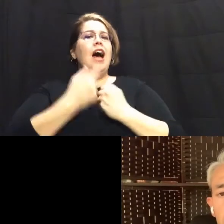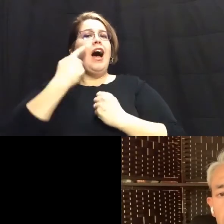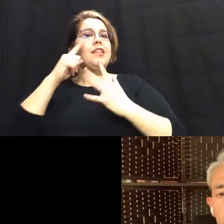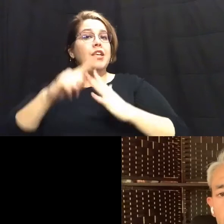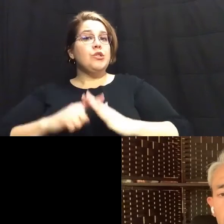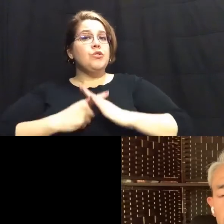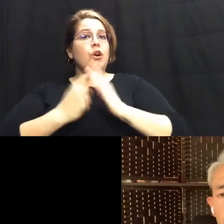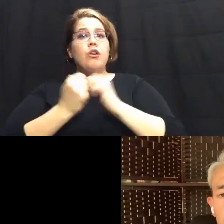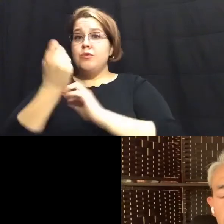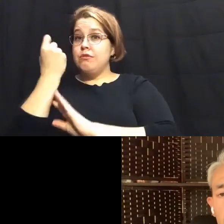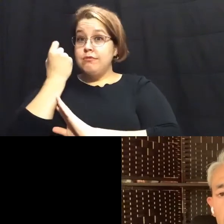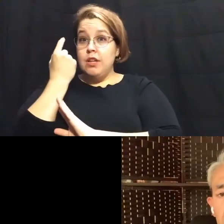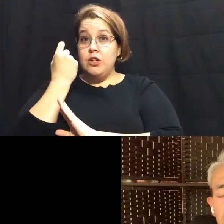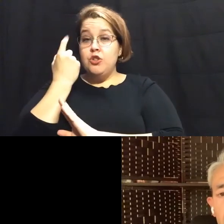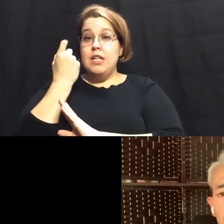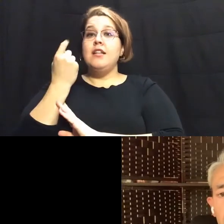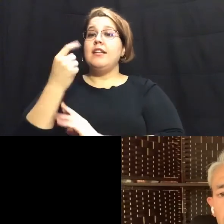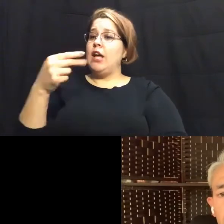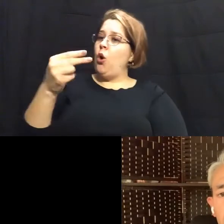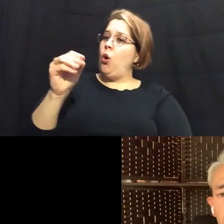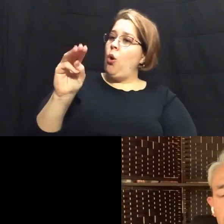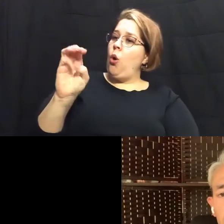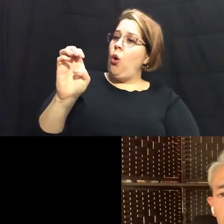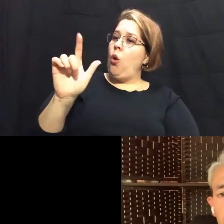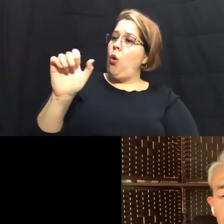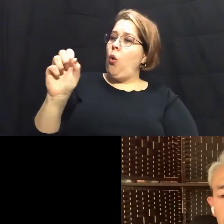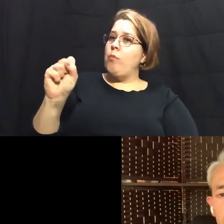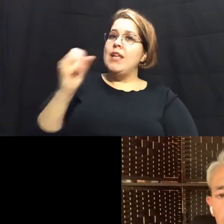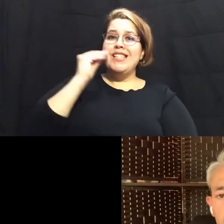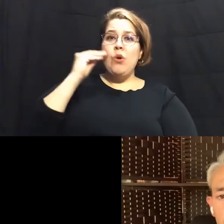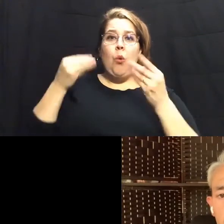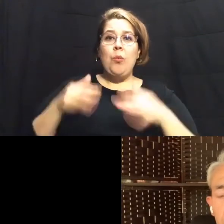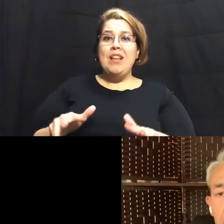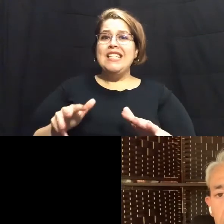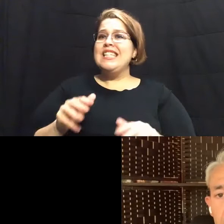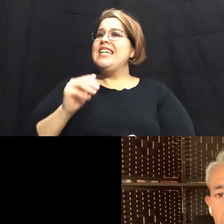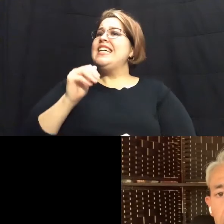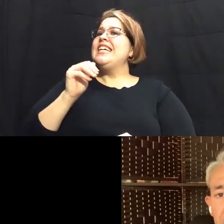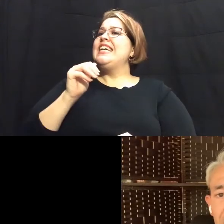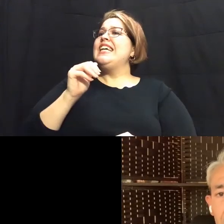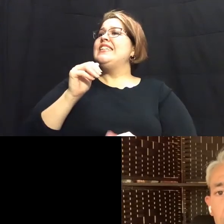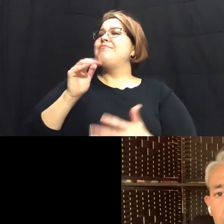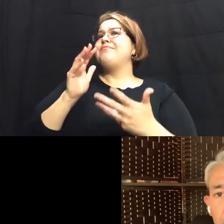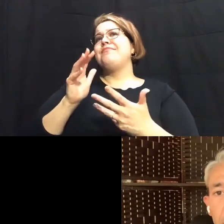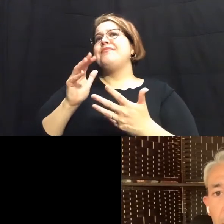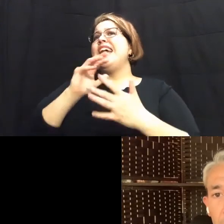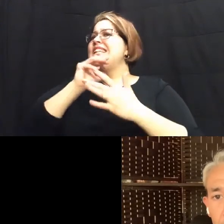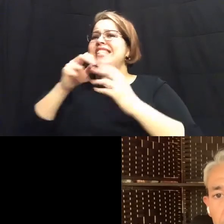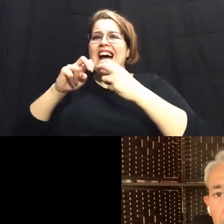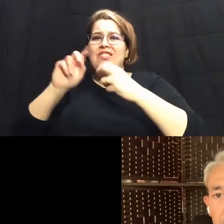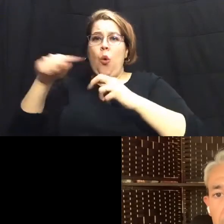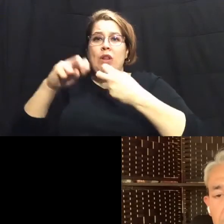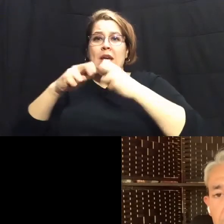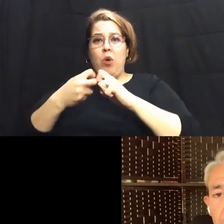understanding that homelessness is not uh the uh the problem in and of itself it is a symptom of other